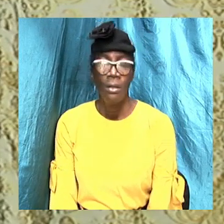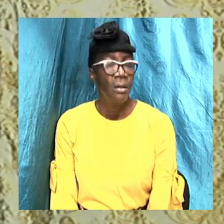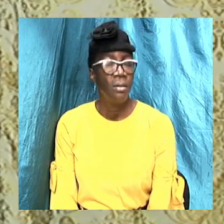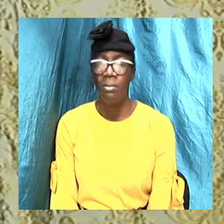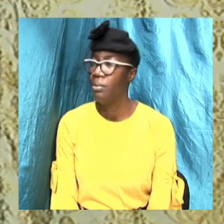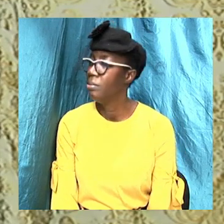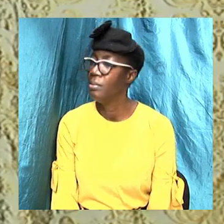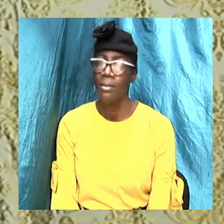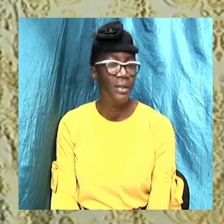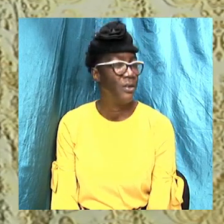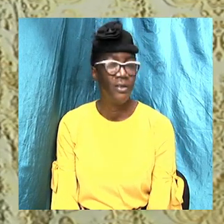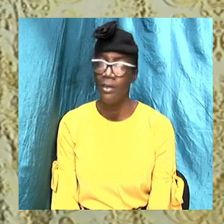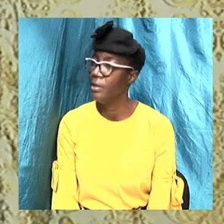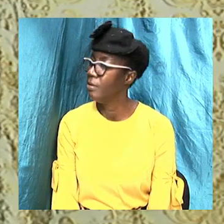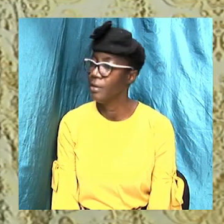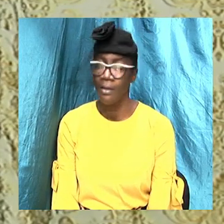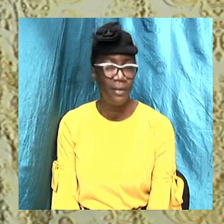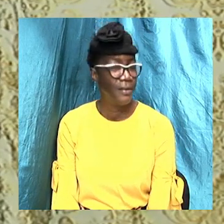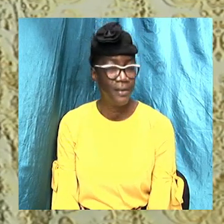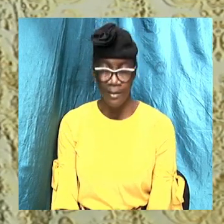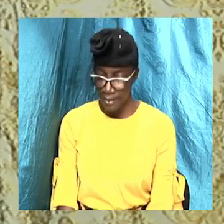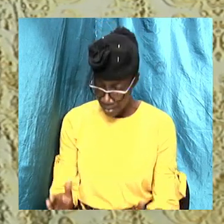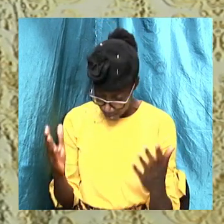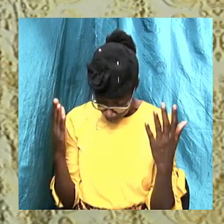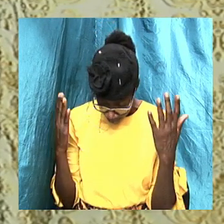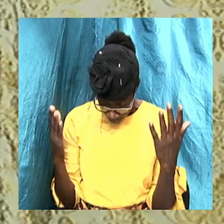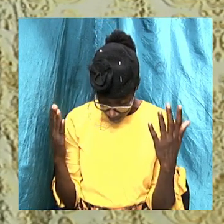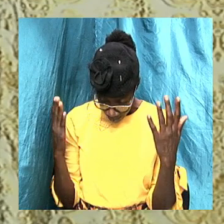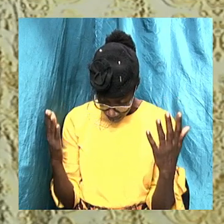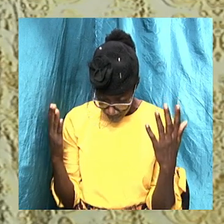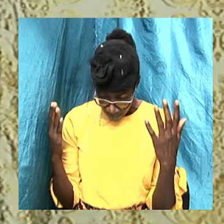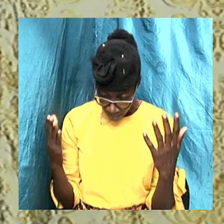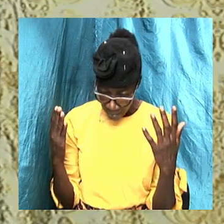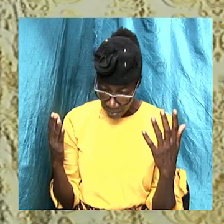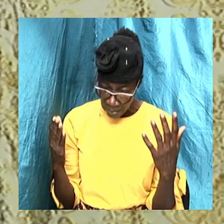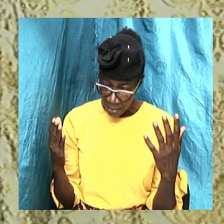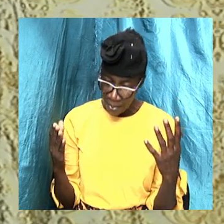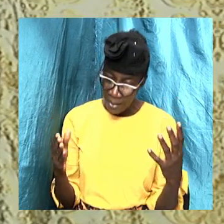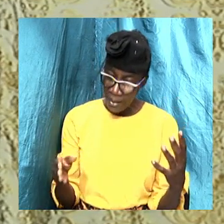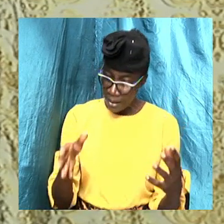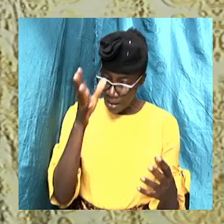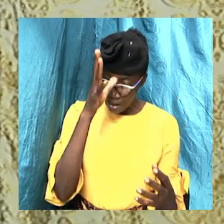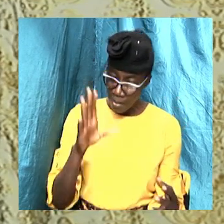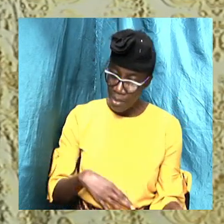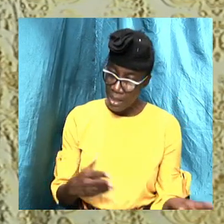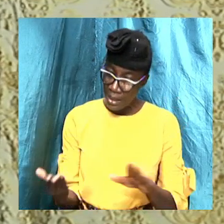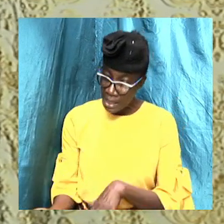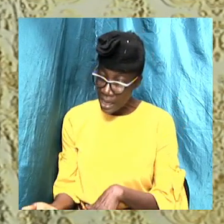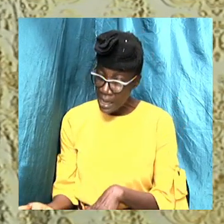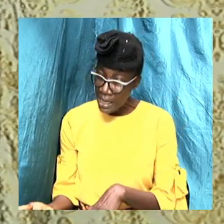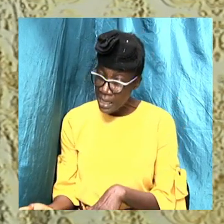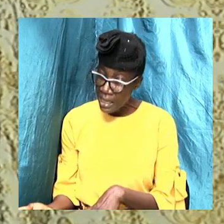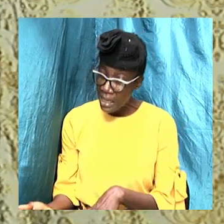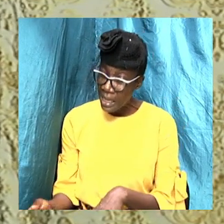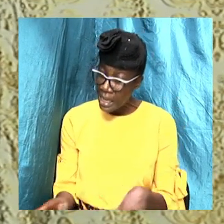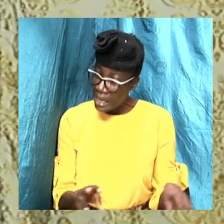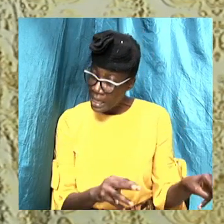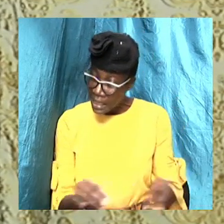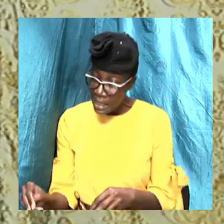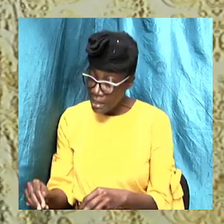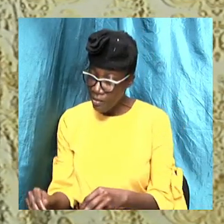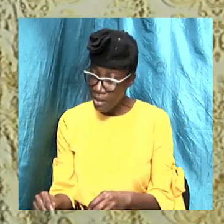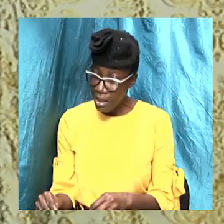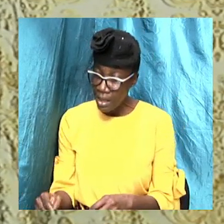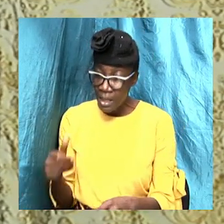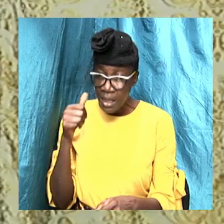And the funniest thing, he left his common last post, and we have been trying to invite her to